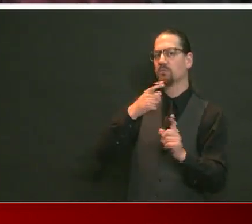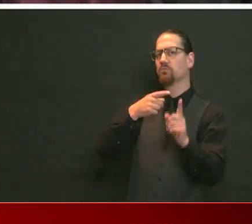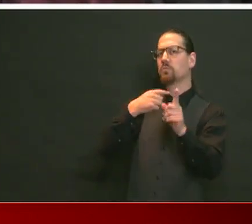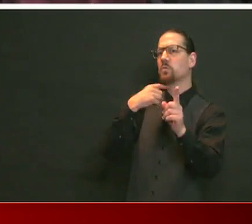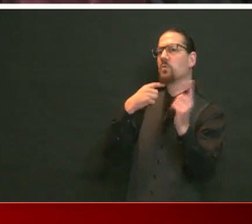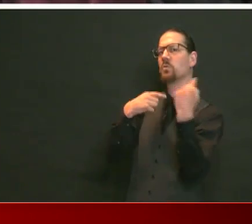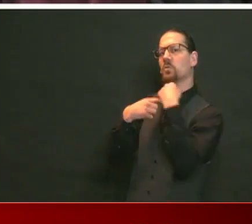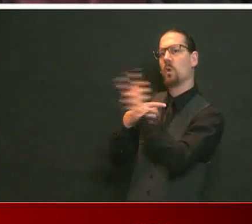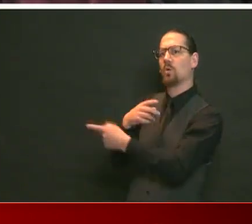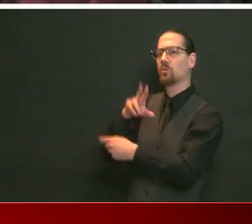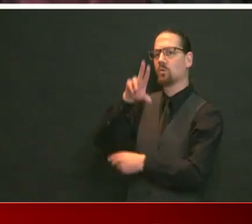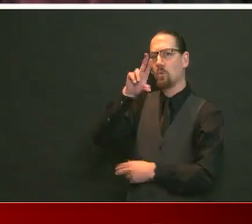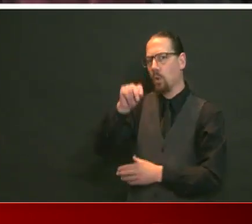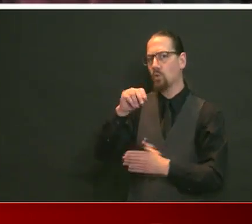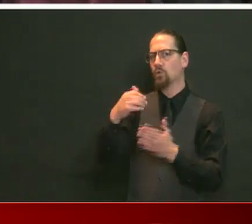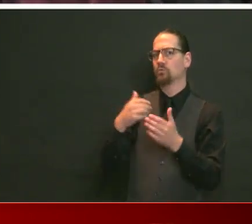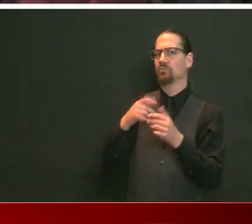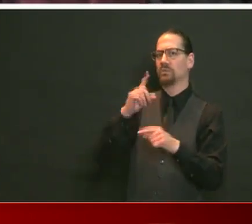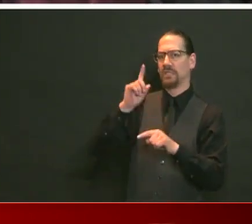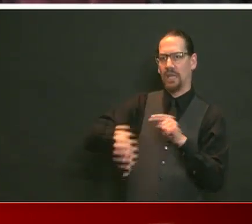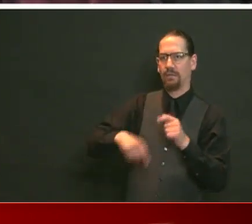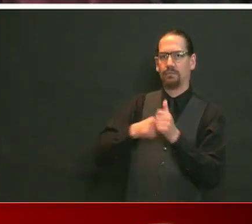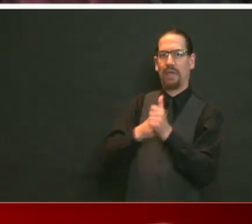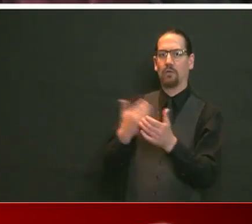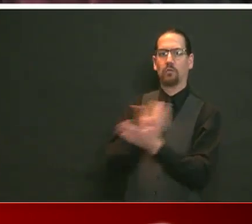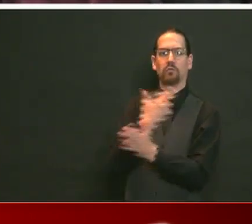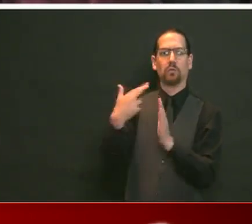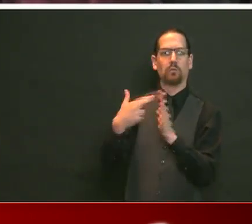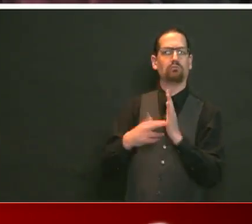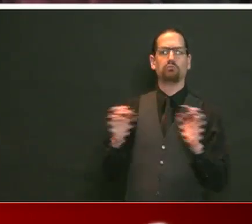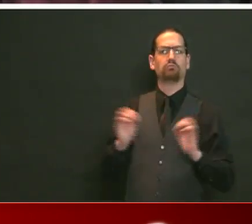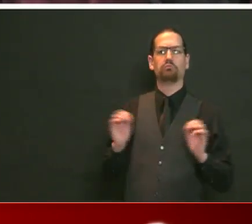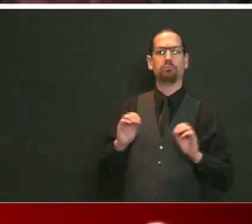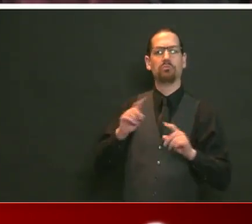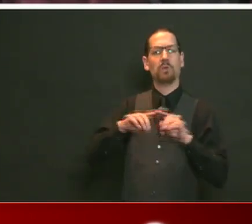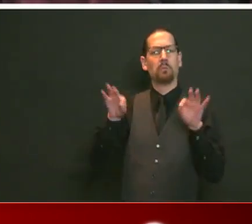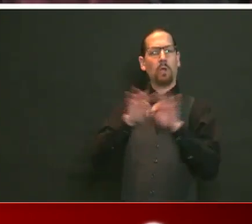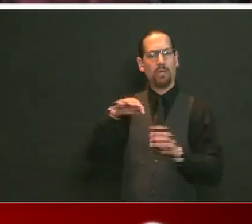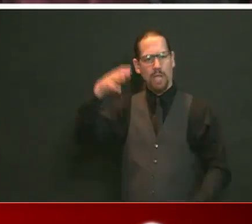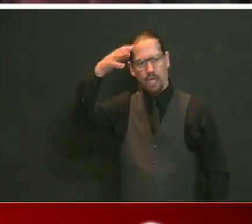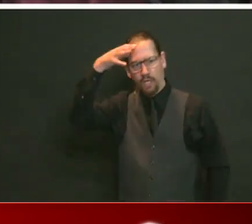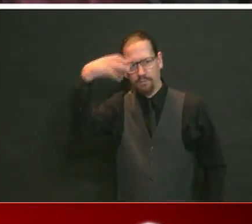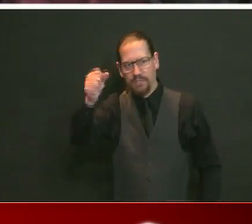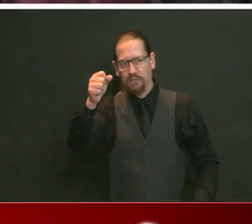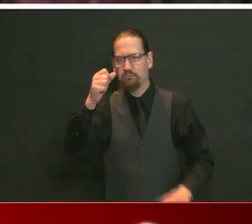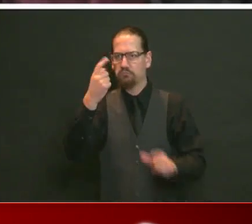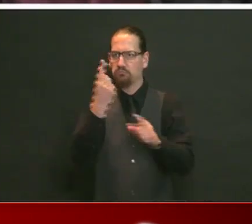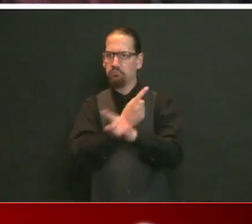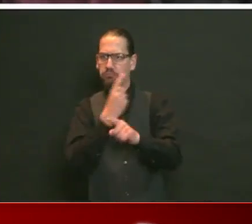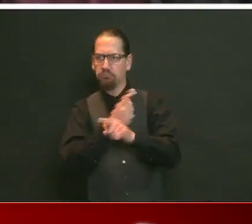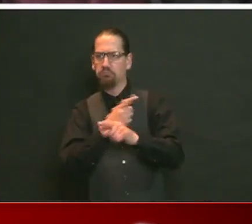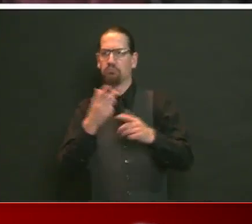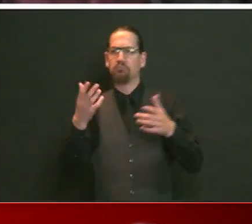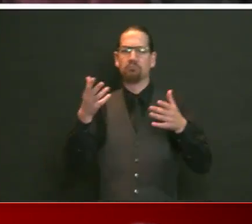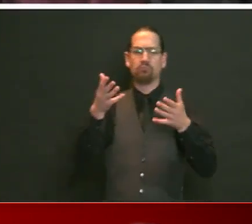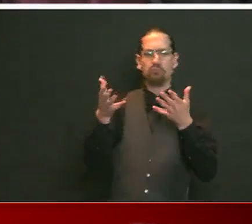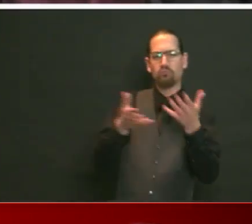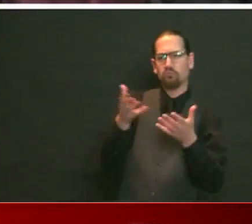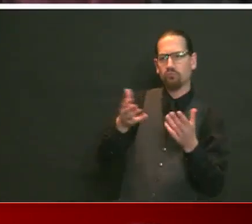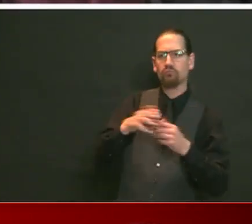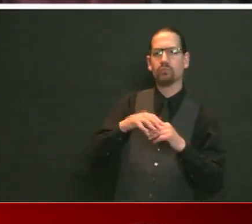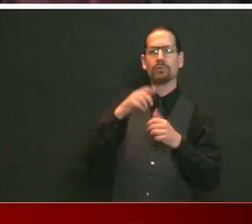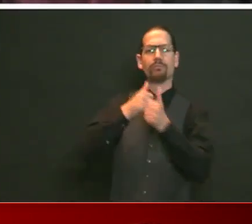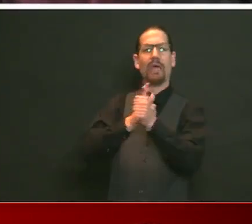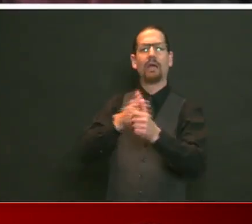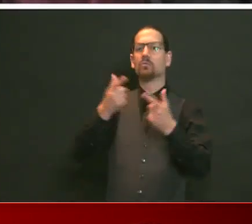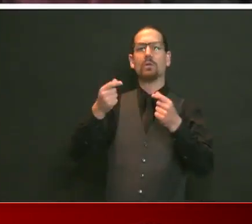new guidance was forthcoming, but that common sense should prevail. Each district should consider the unique and individual needs